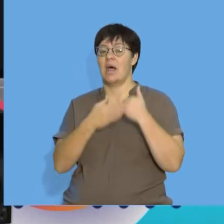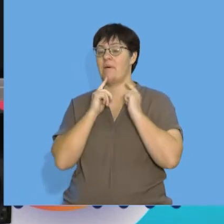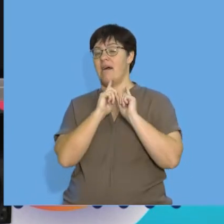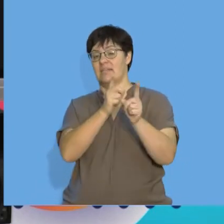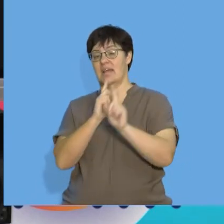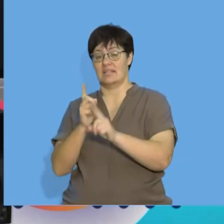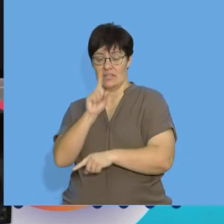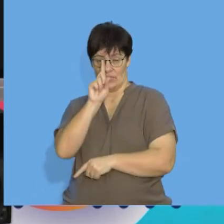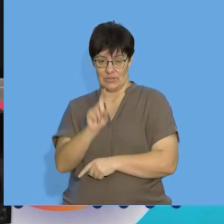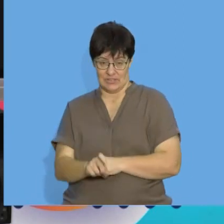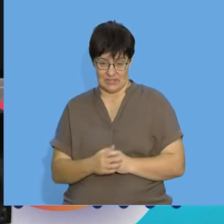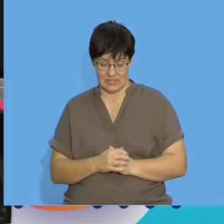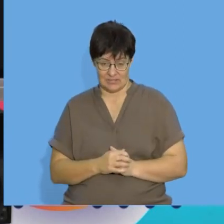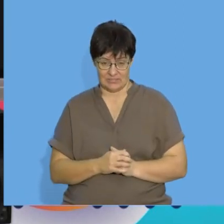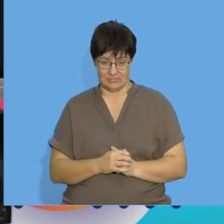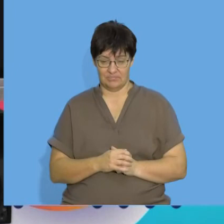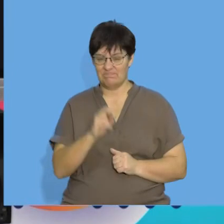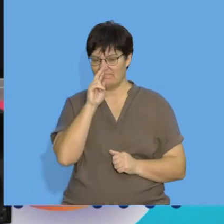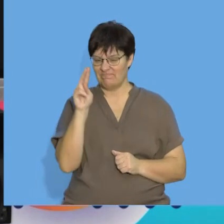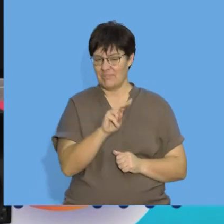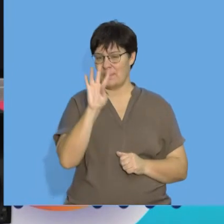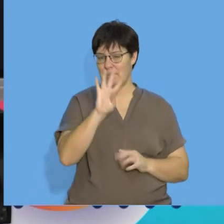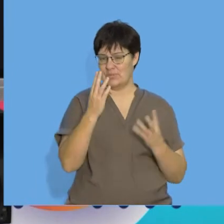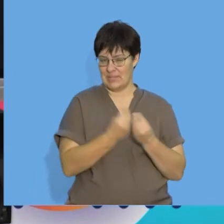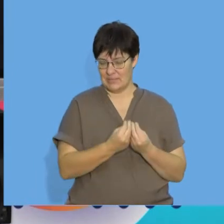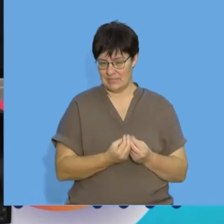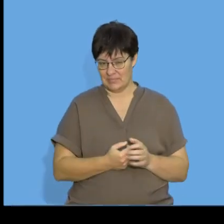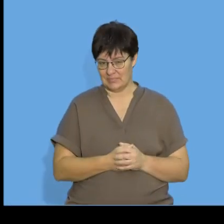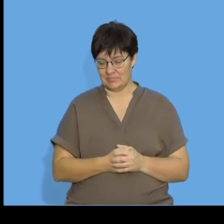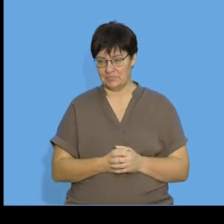help us answer some questions let's have a look at b together